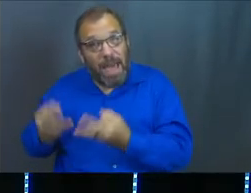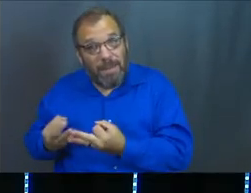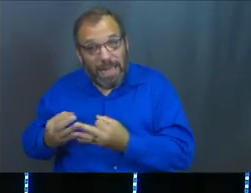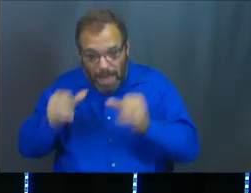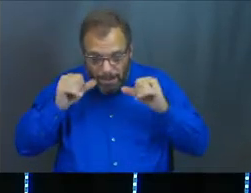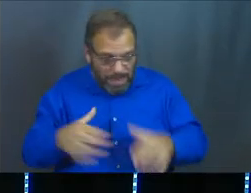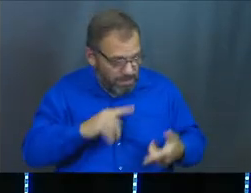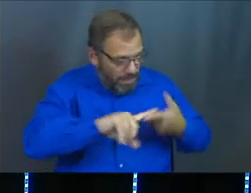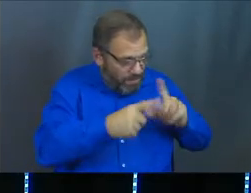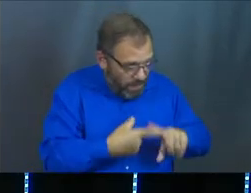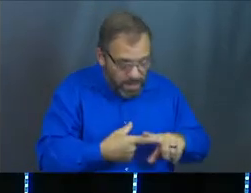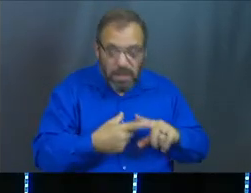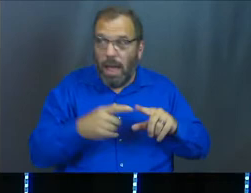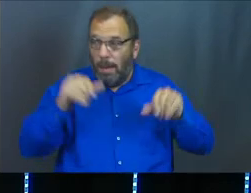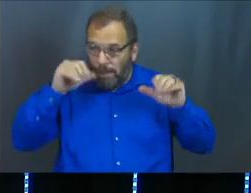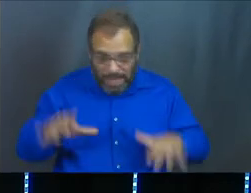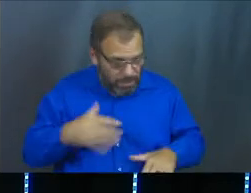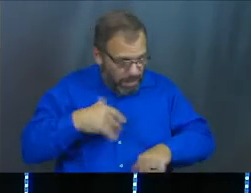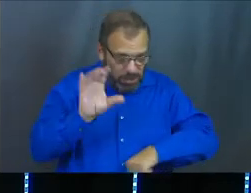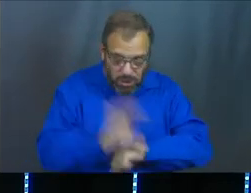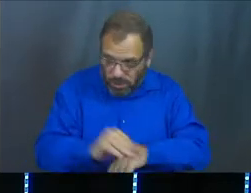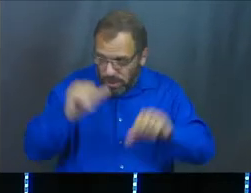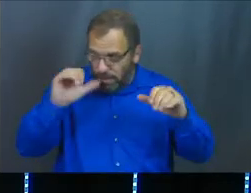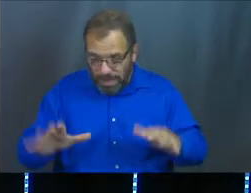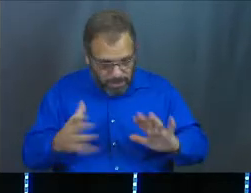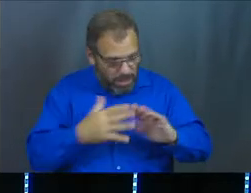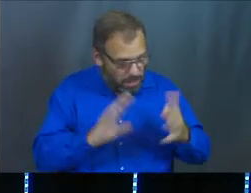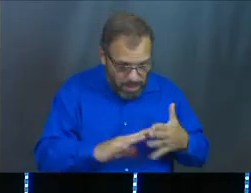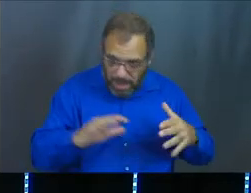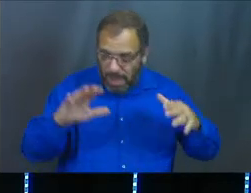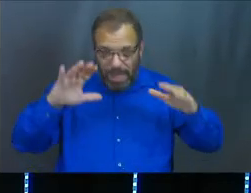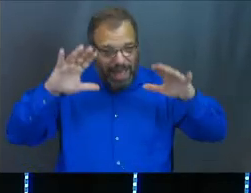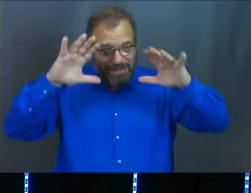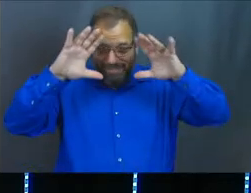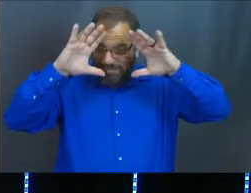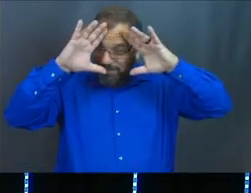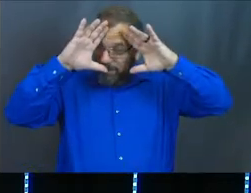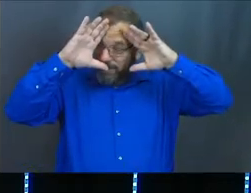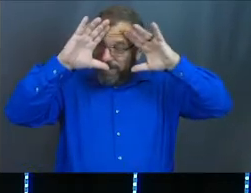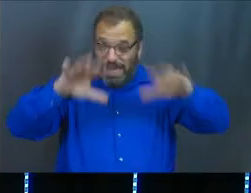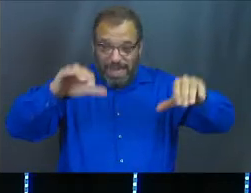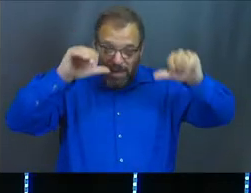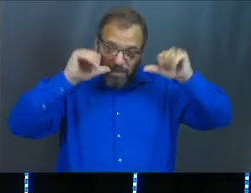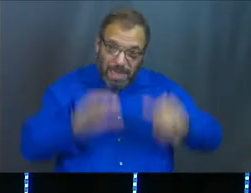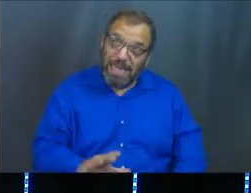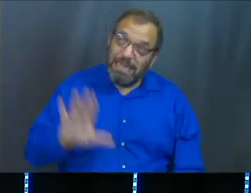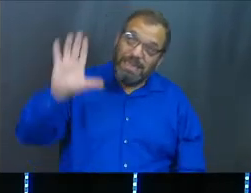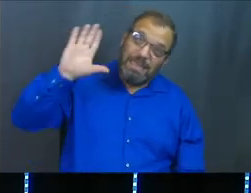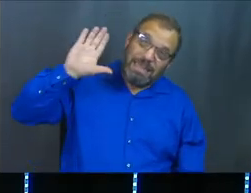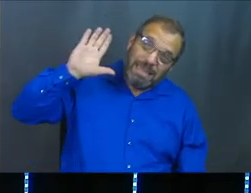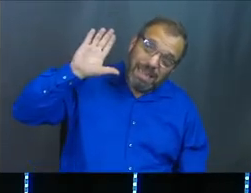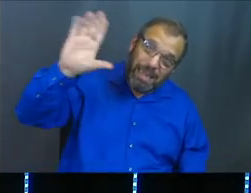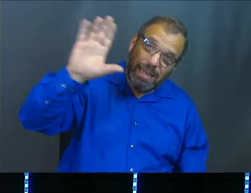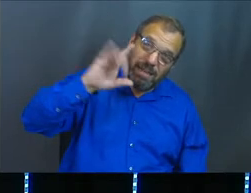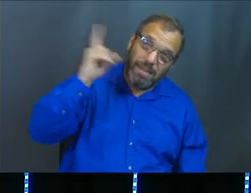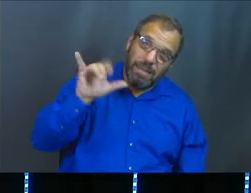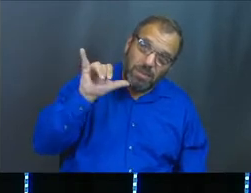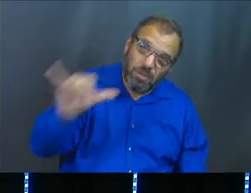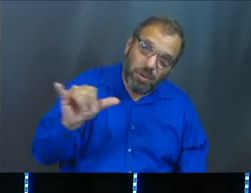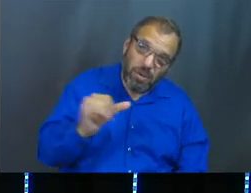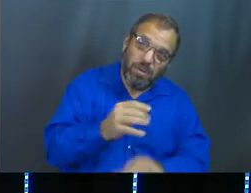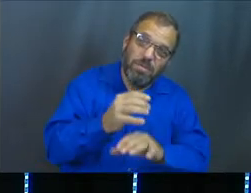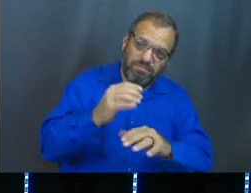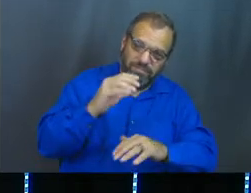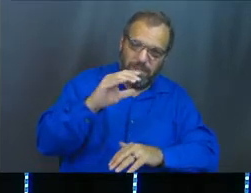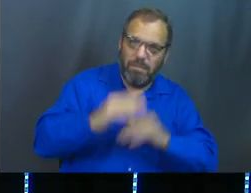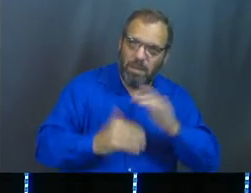blesses my friends around me, blesses my church, blesses my community, blesses his eternal redemptive